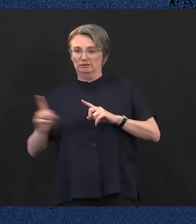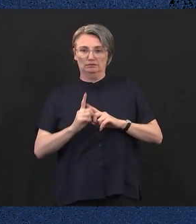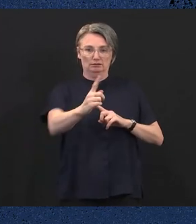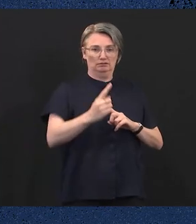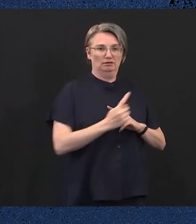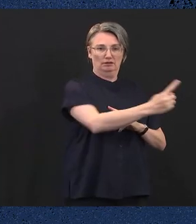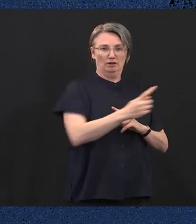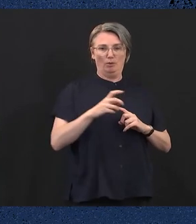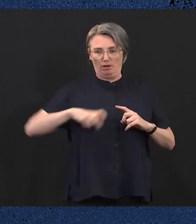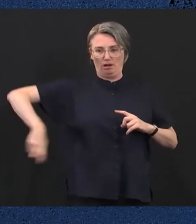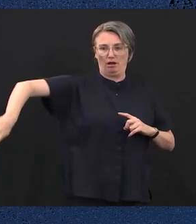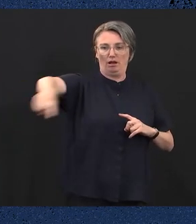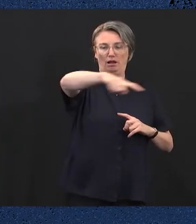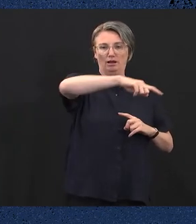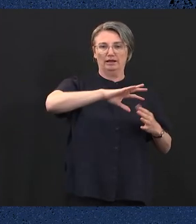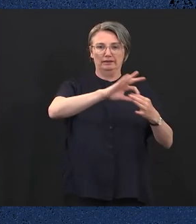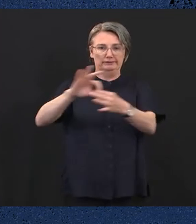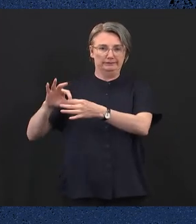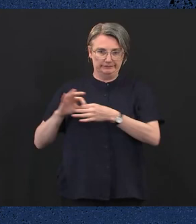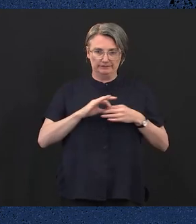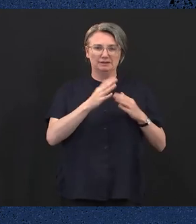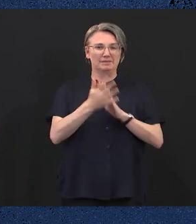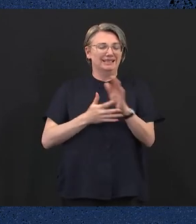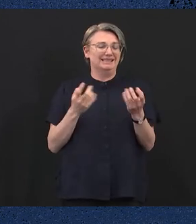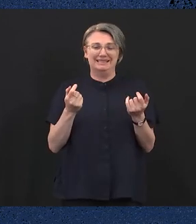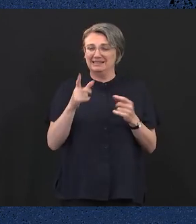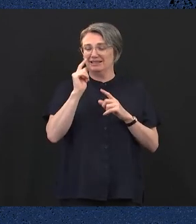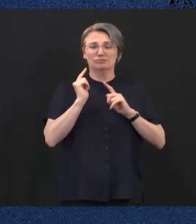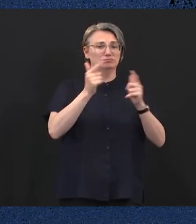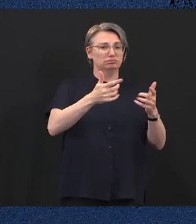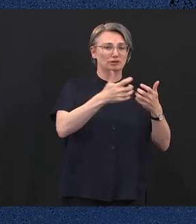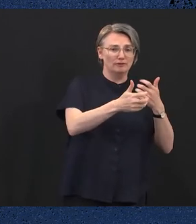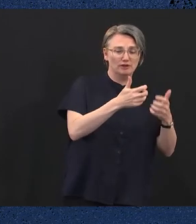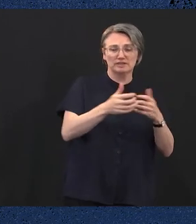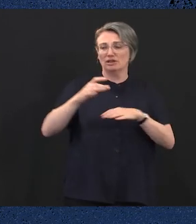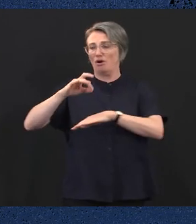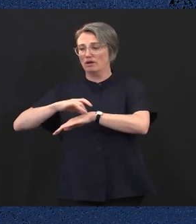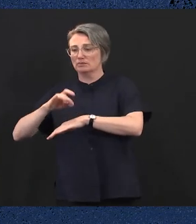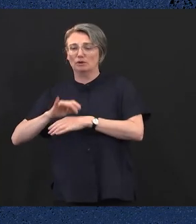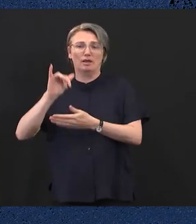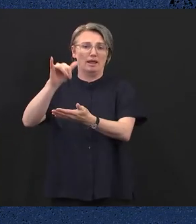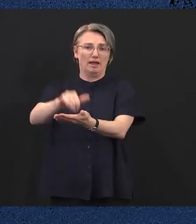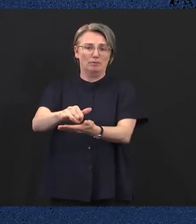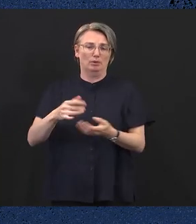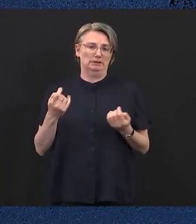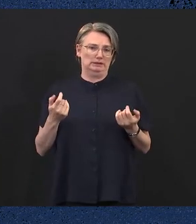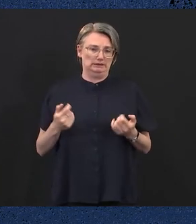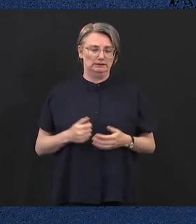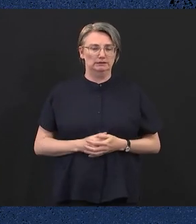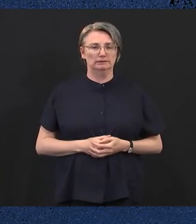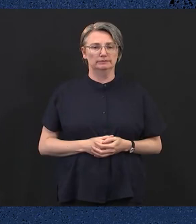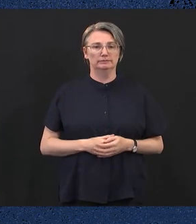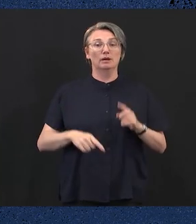to work, university, TAFE, hospitals and the airport. Regional Victorians will also benefit